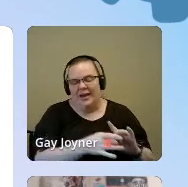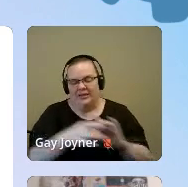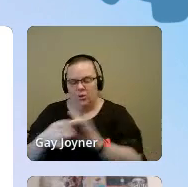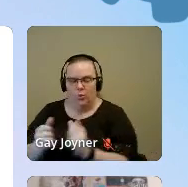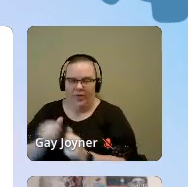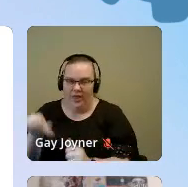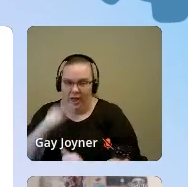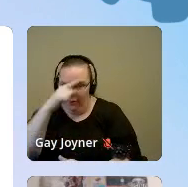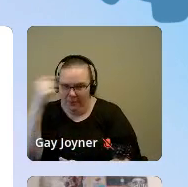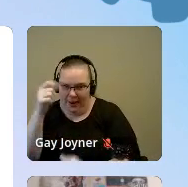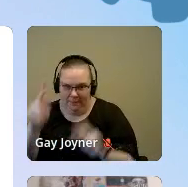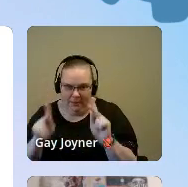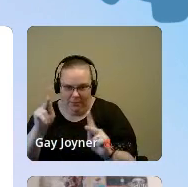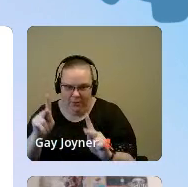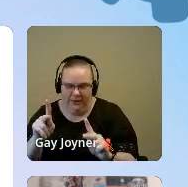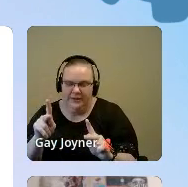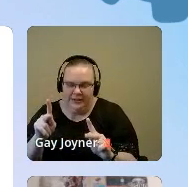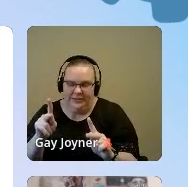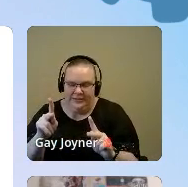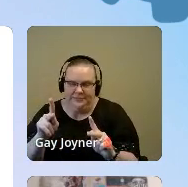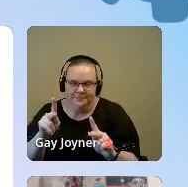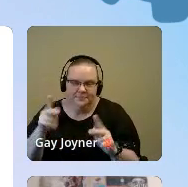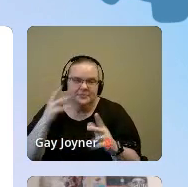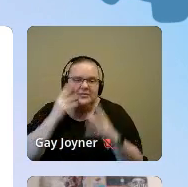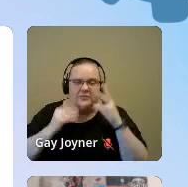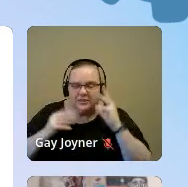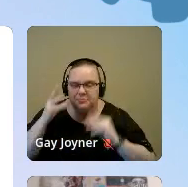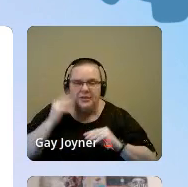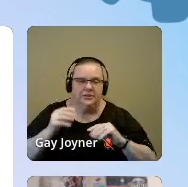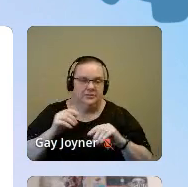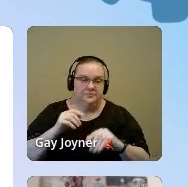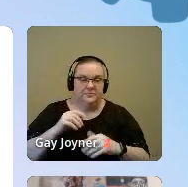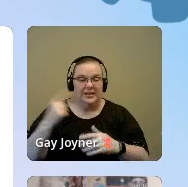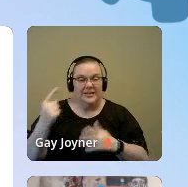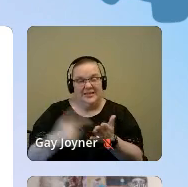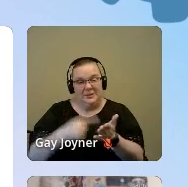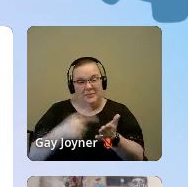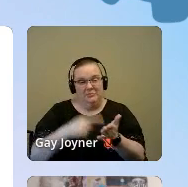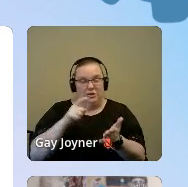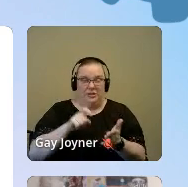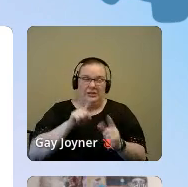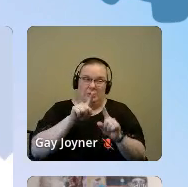ID suggests finding a black therapist for them or someone from a similar culture.